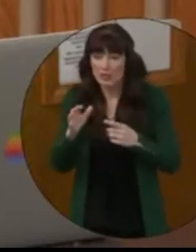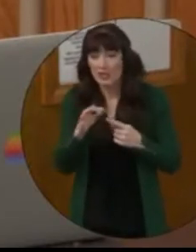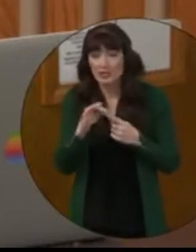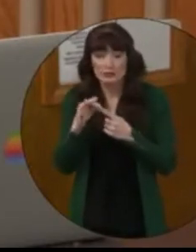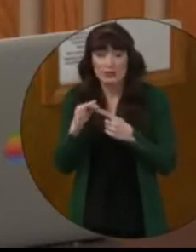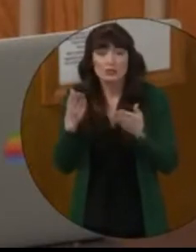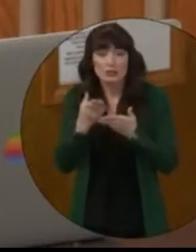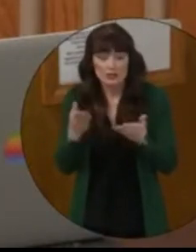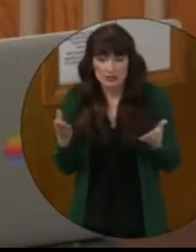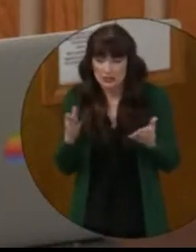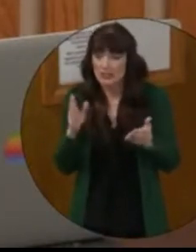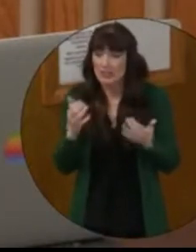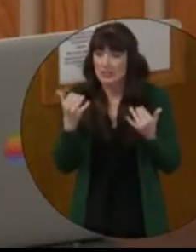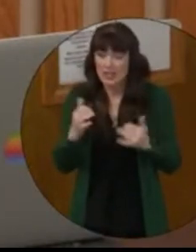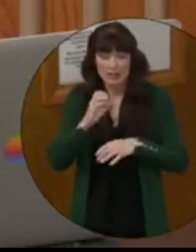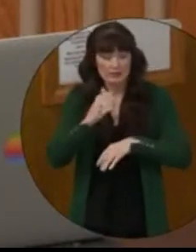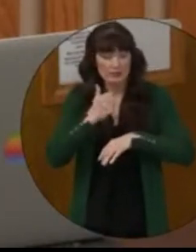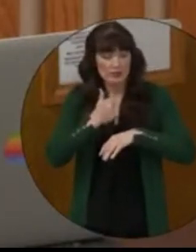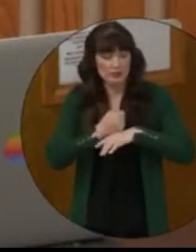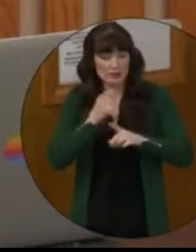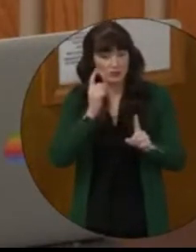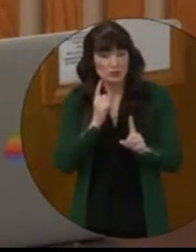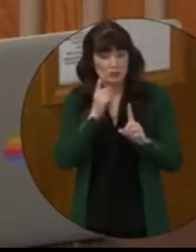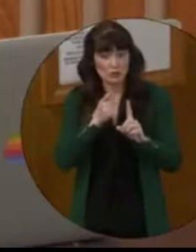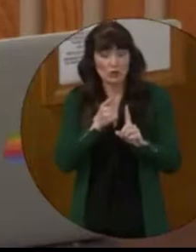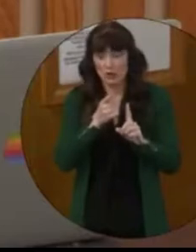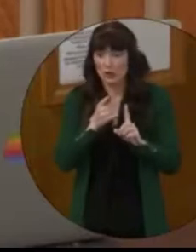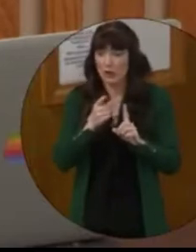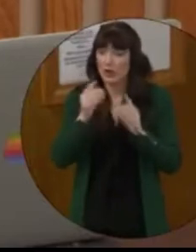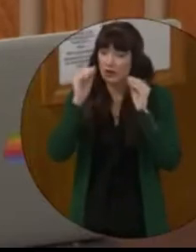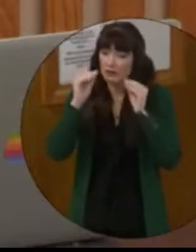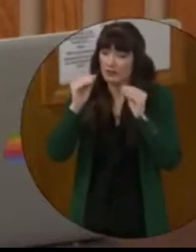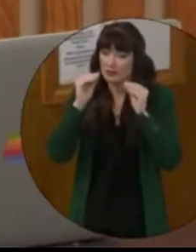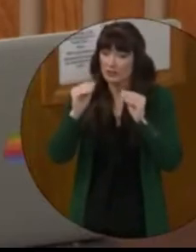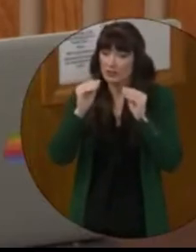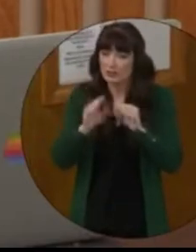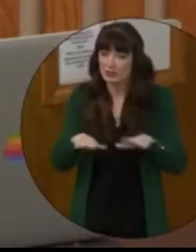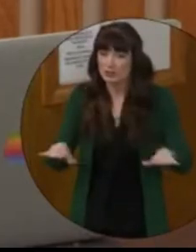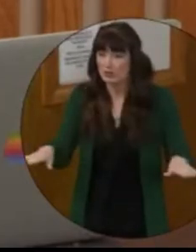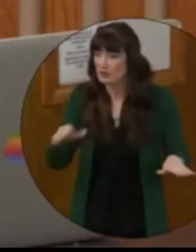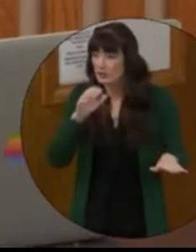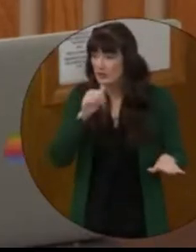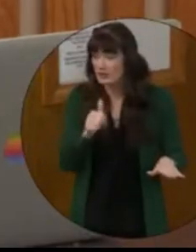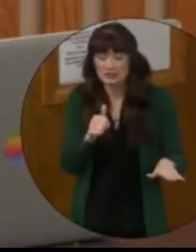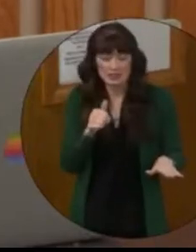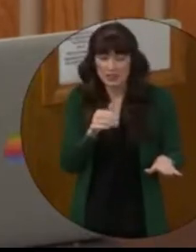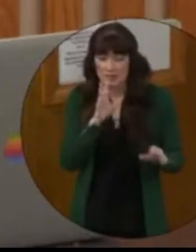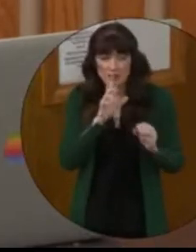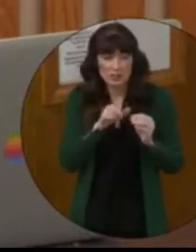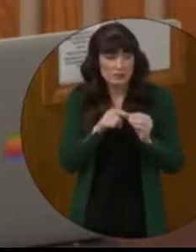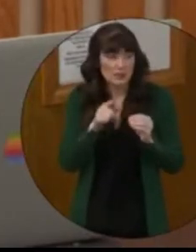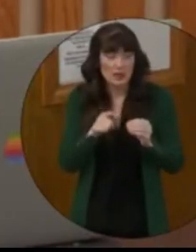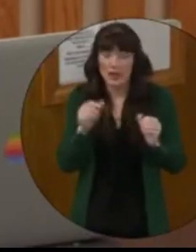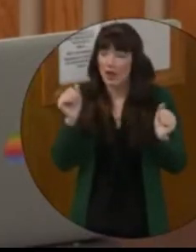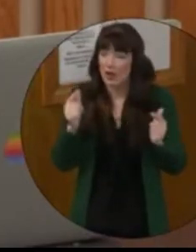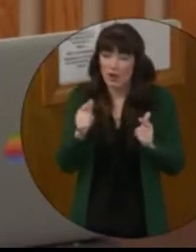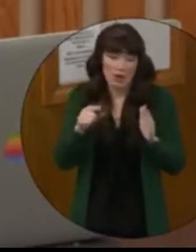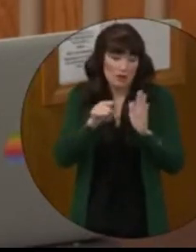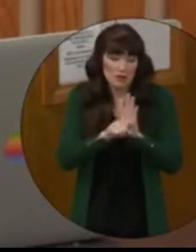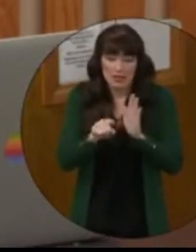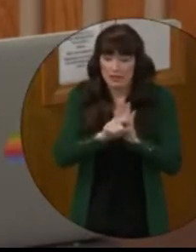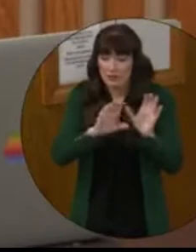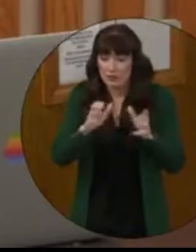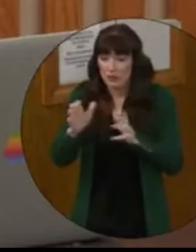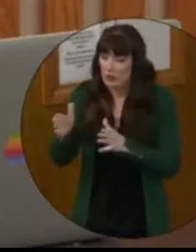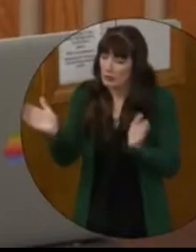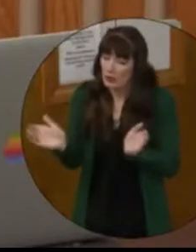elements of educating children remains unaddressed. You seem to befriend every negatively charged group you can find.